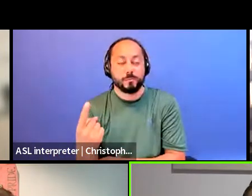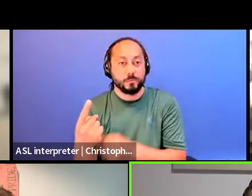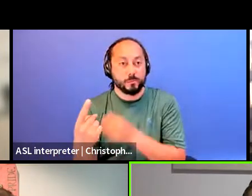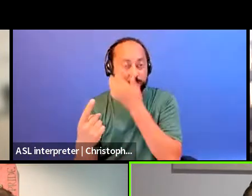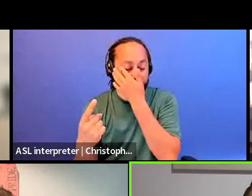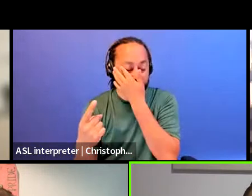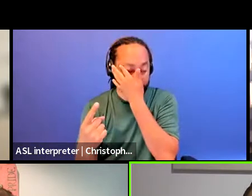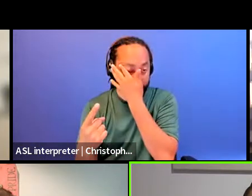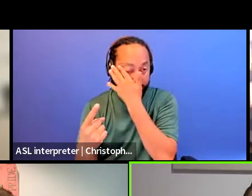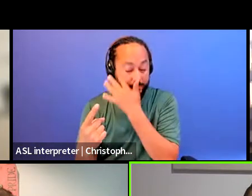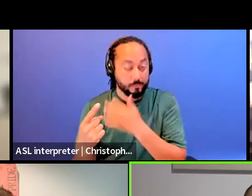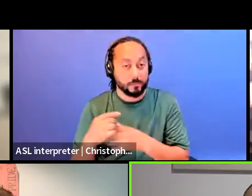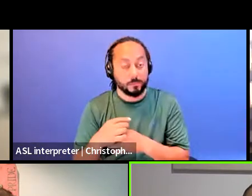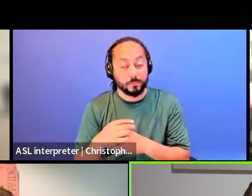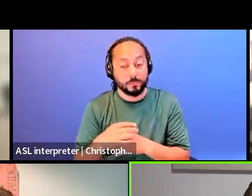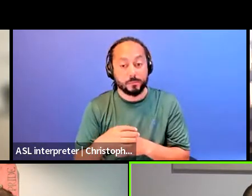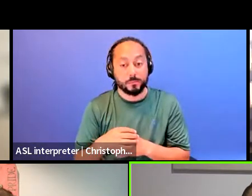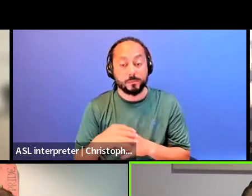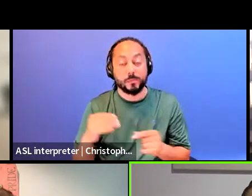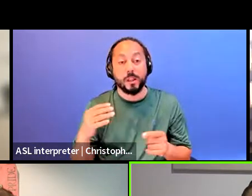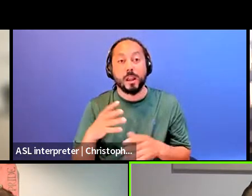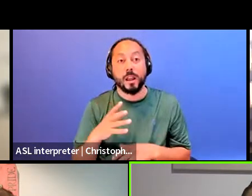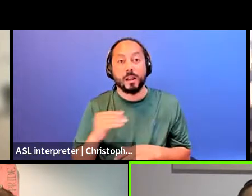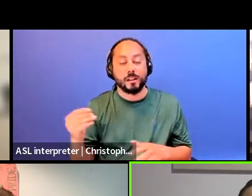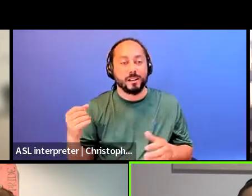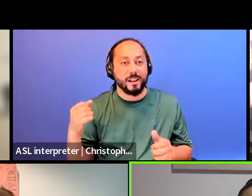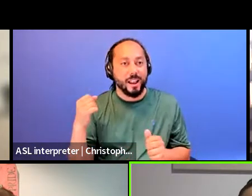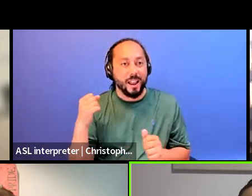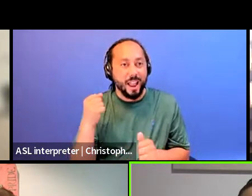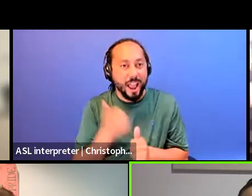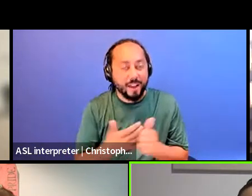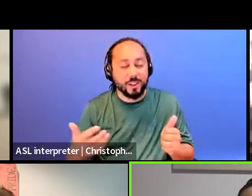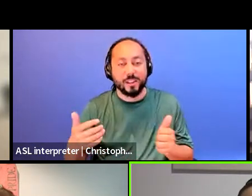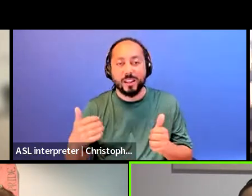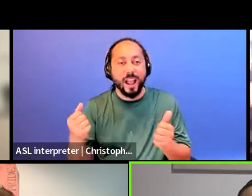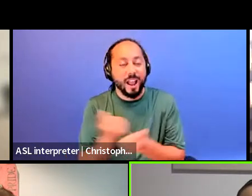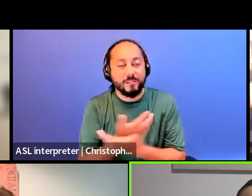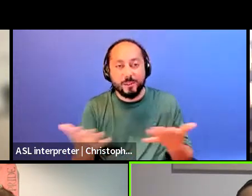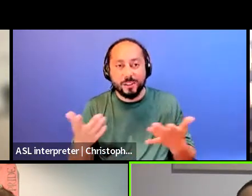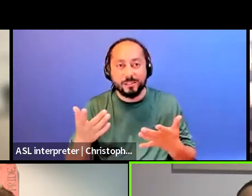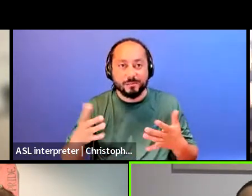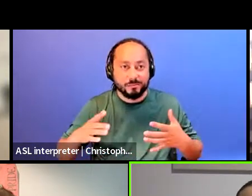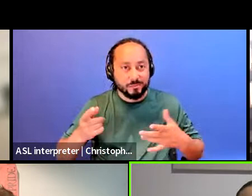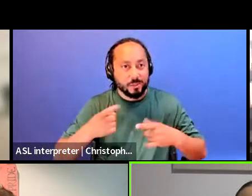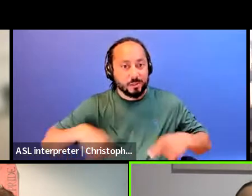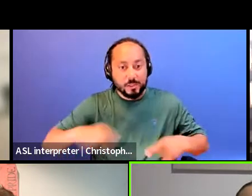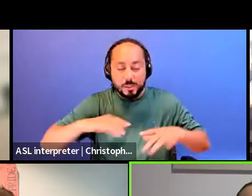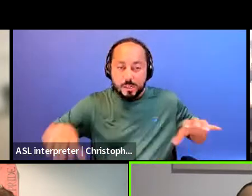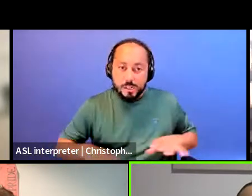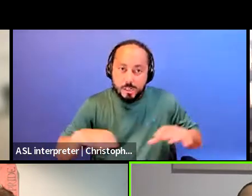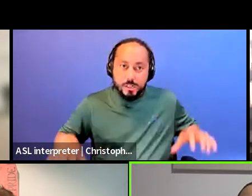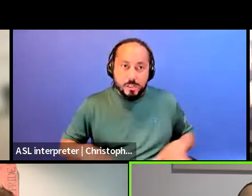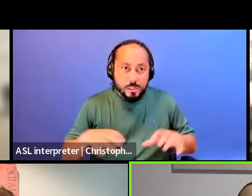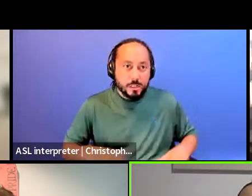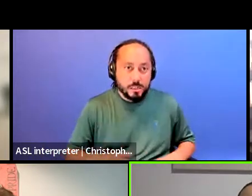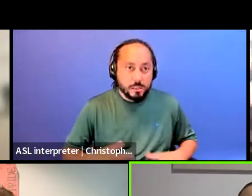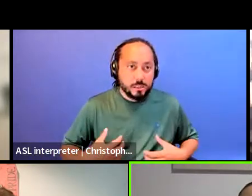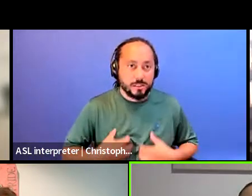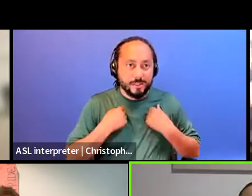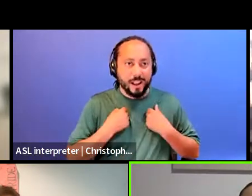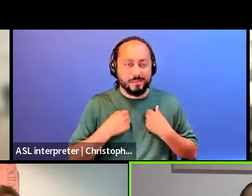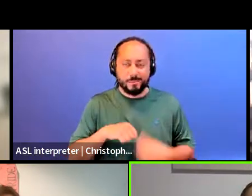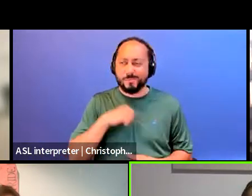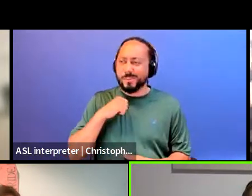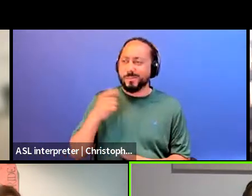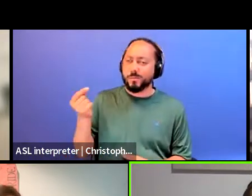by everything else that everyone is actually doing day to day around survival. And, you know, when we're talking about